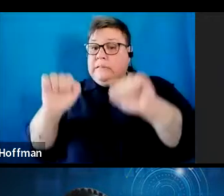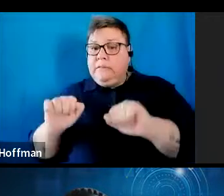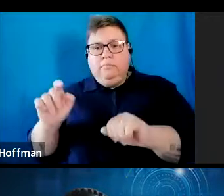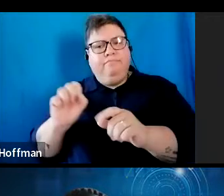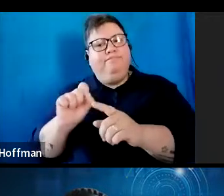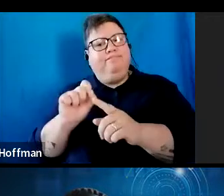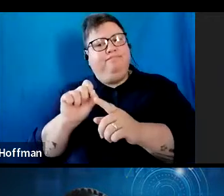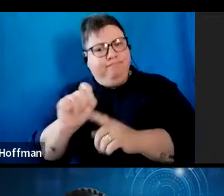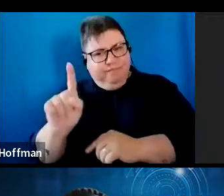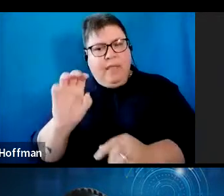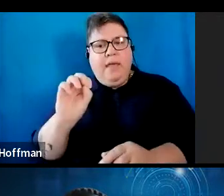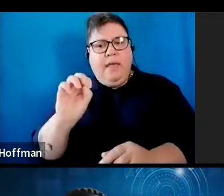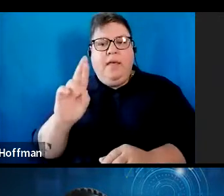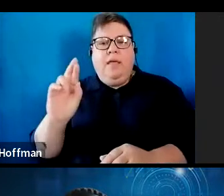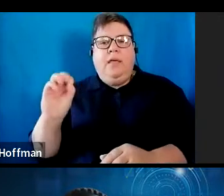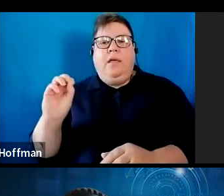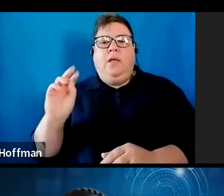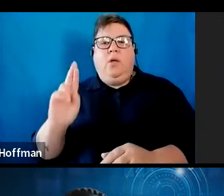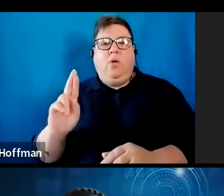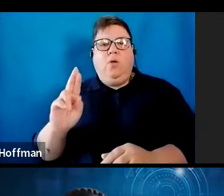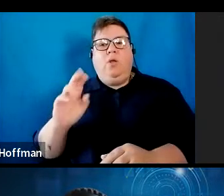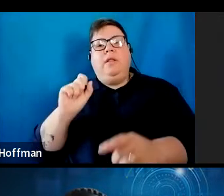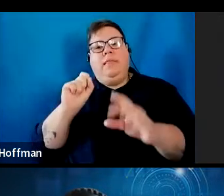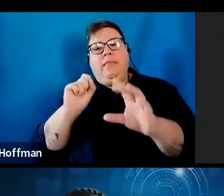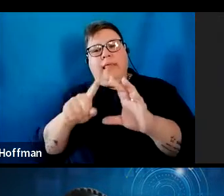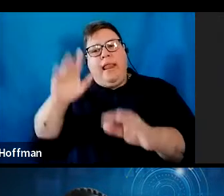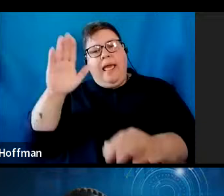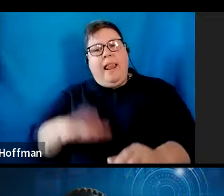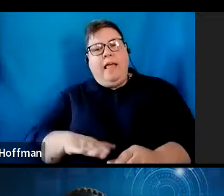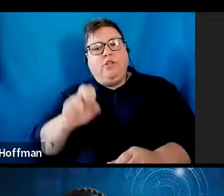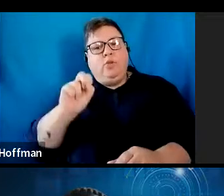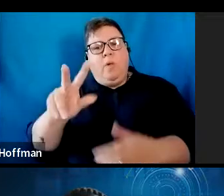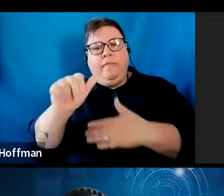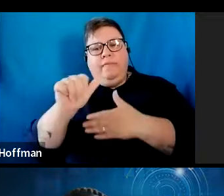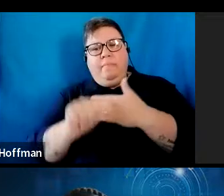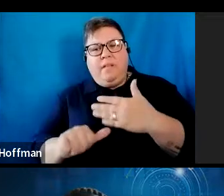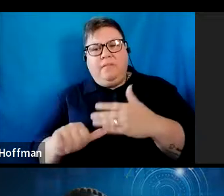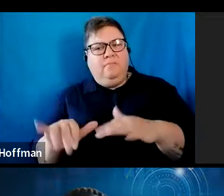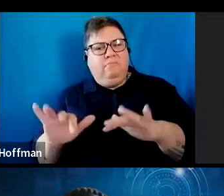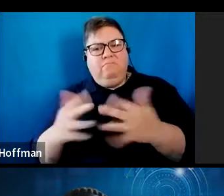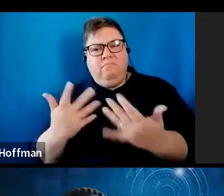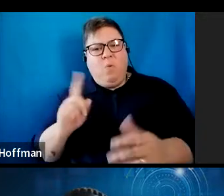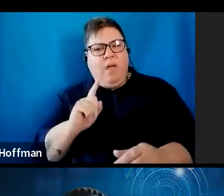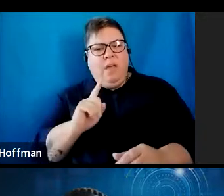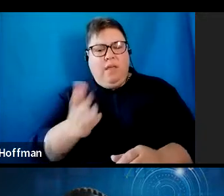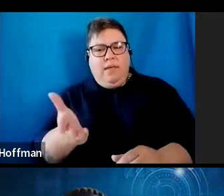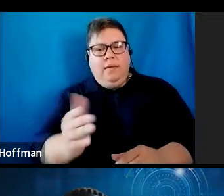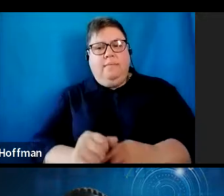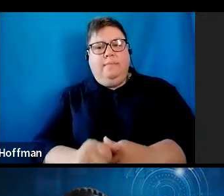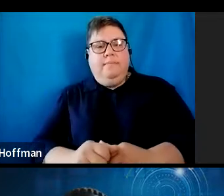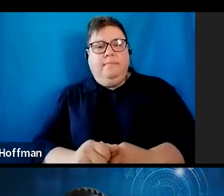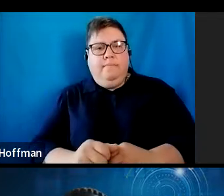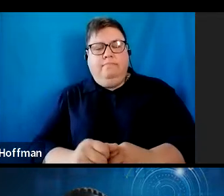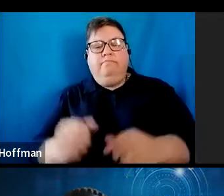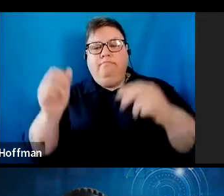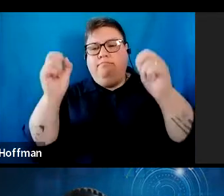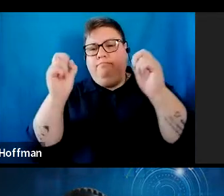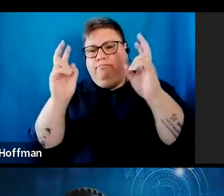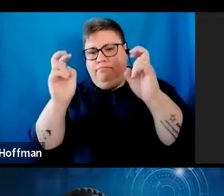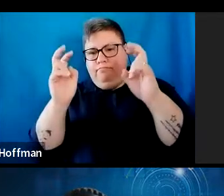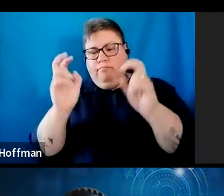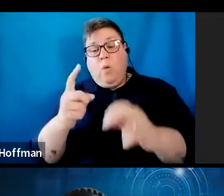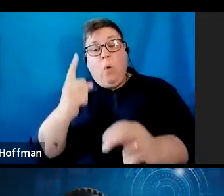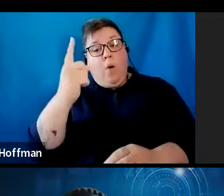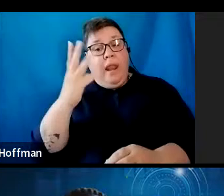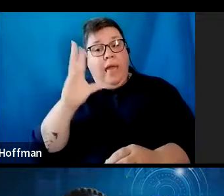if the source period is less than 12 months. Please advise reasons for this. As an example, one can have a